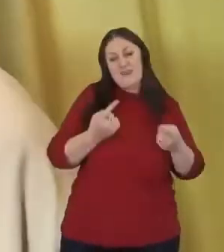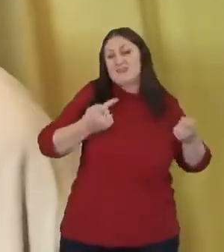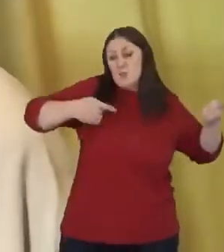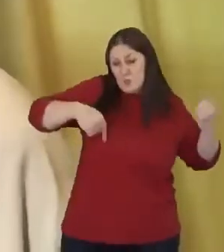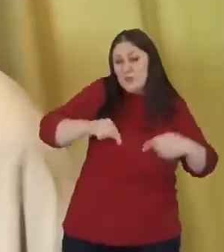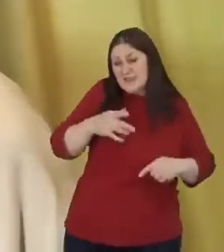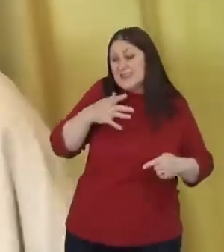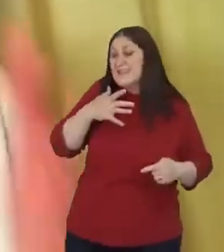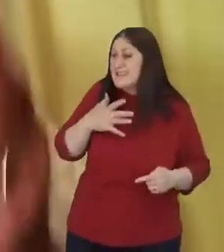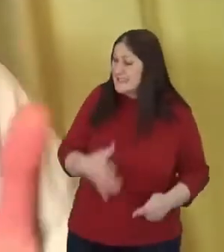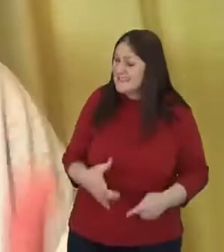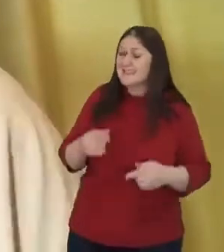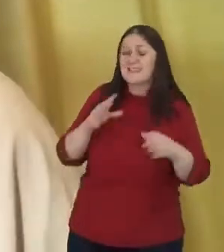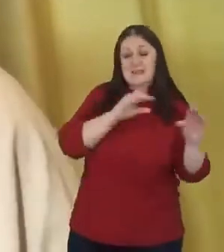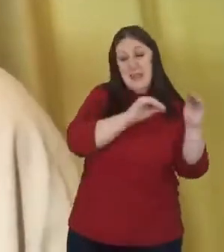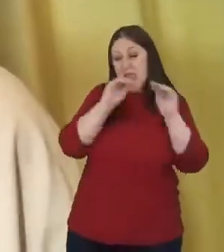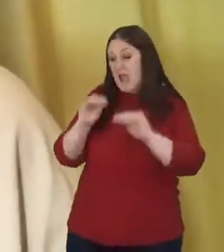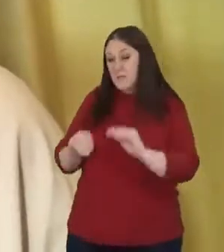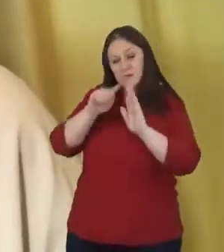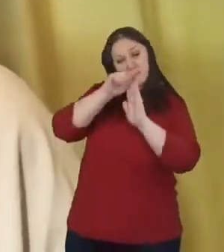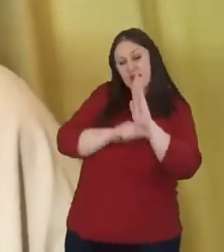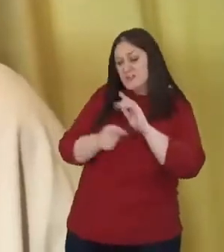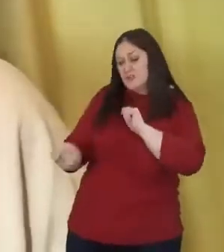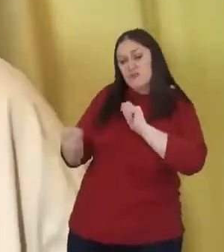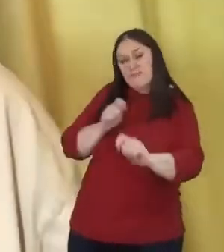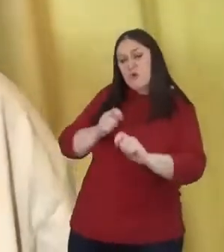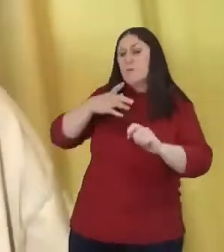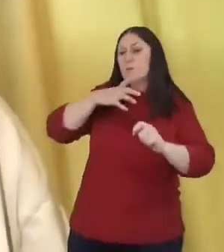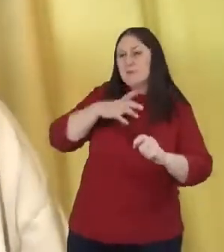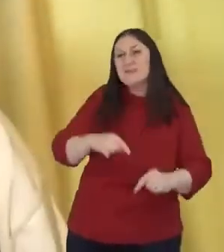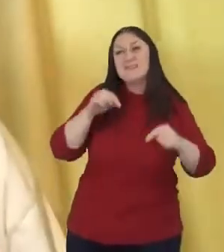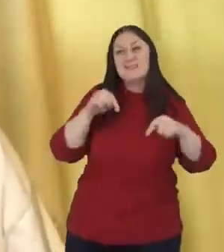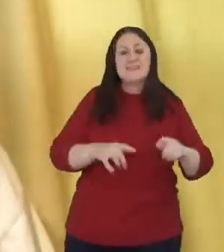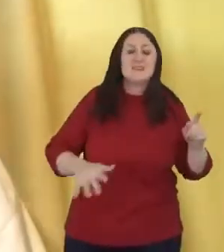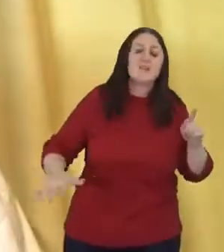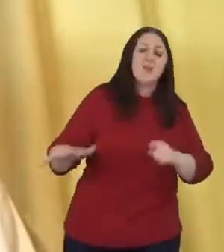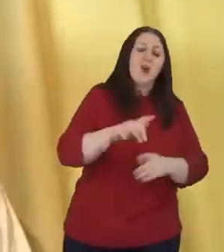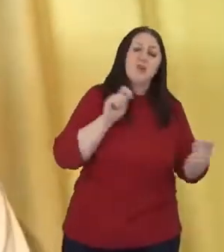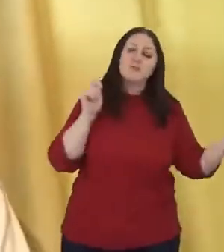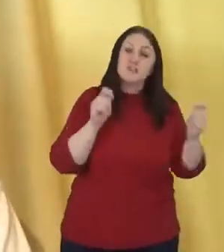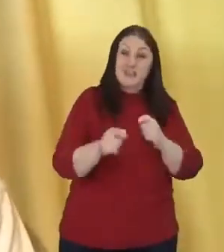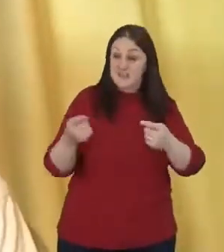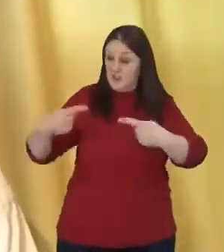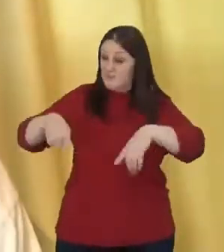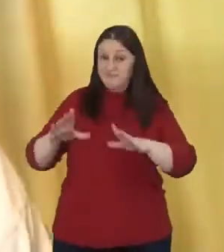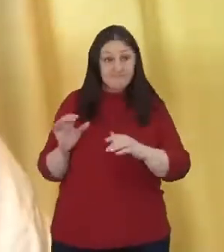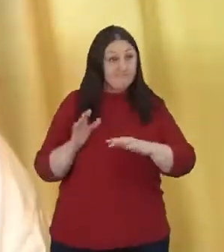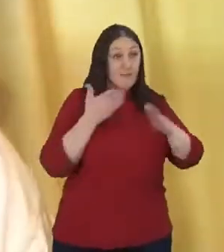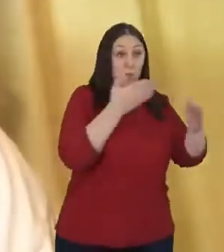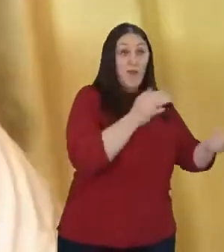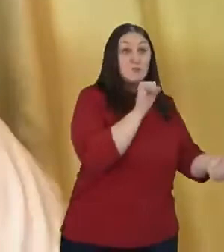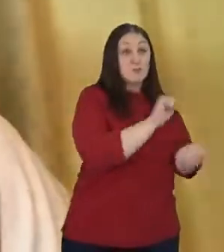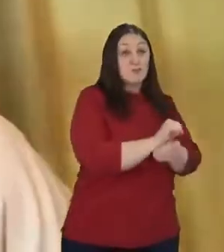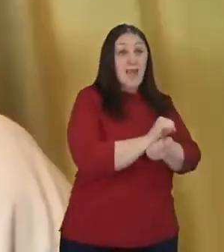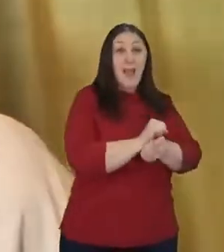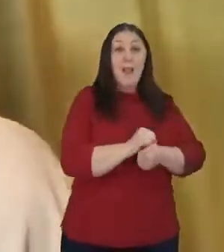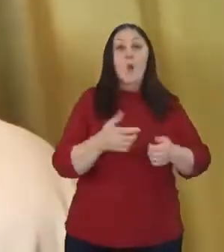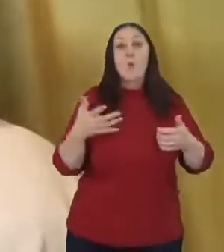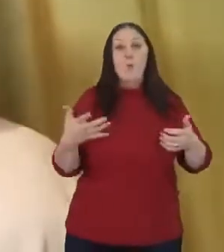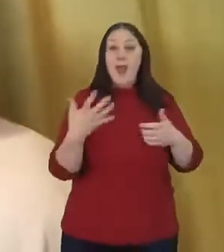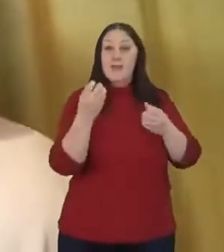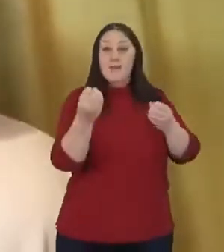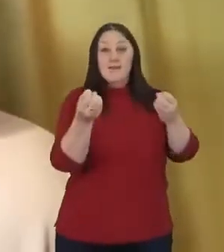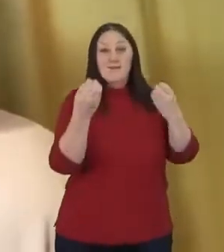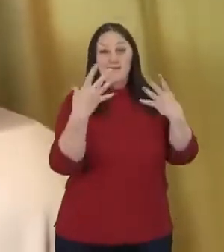immigration reform. We need change in our country. And so when we went to jail, we smiled in our mugshots.